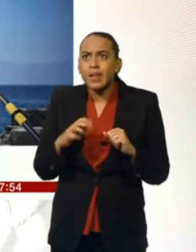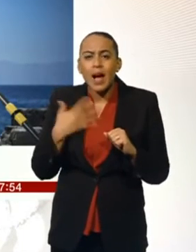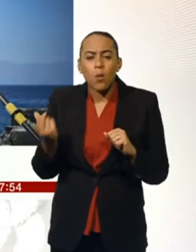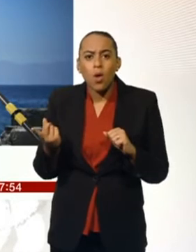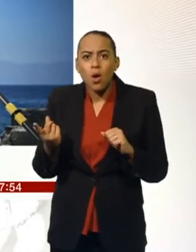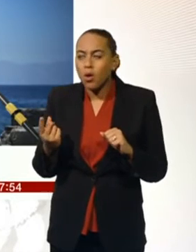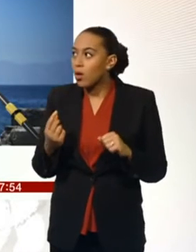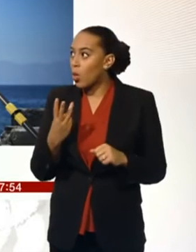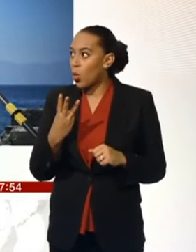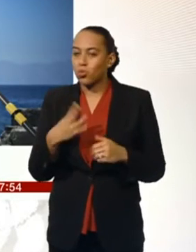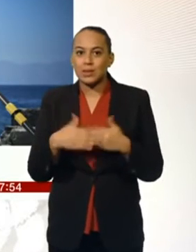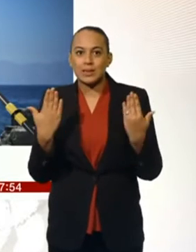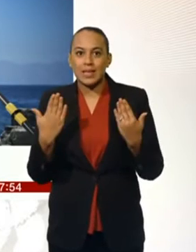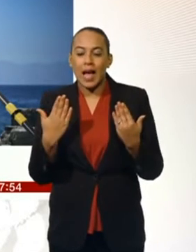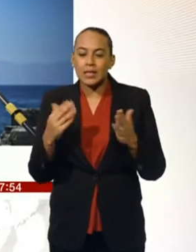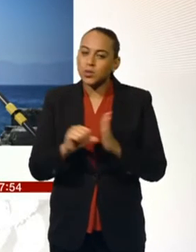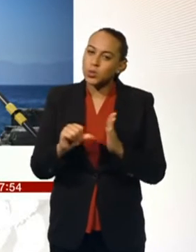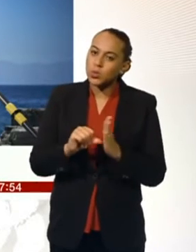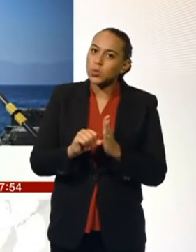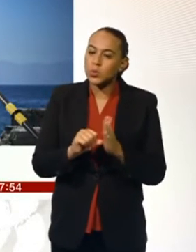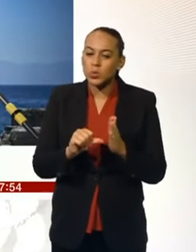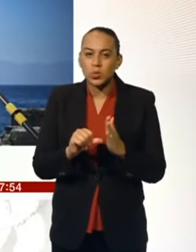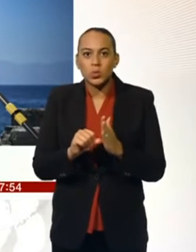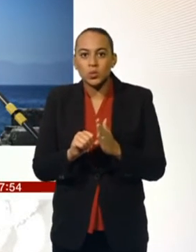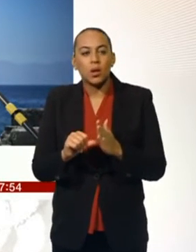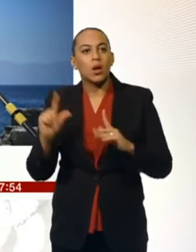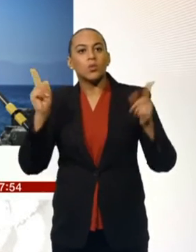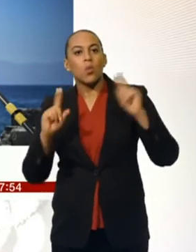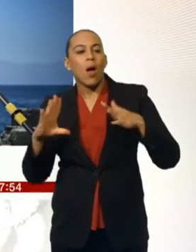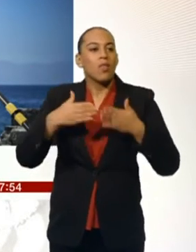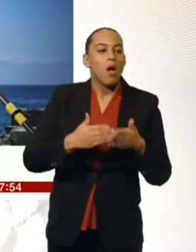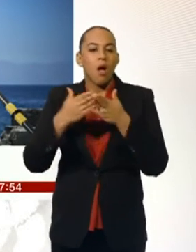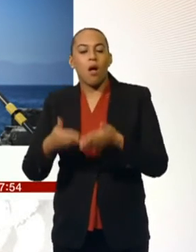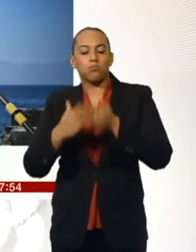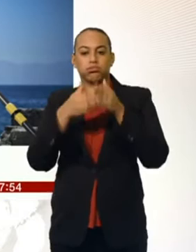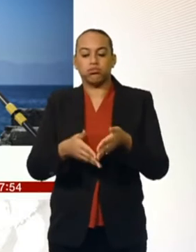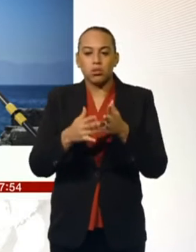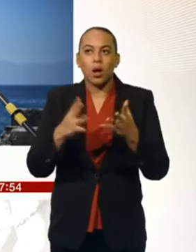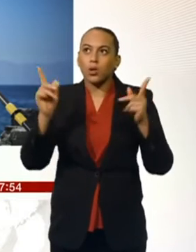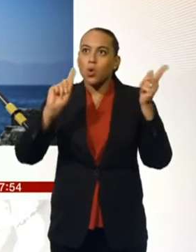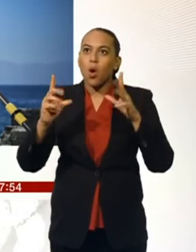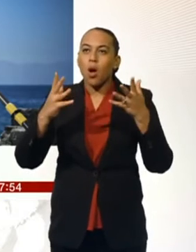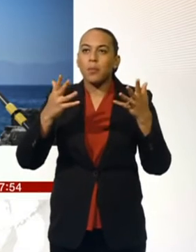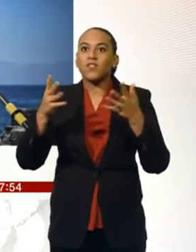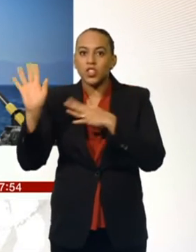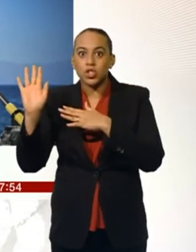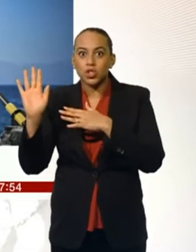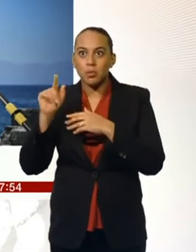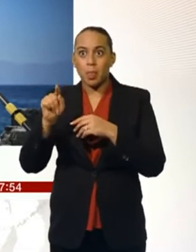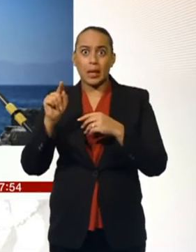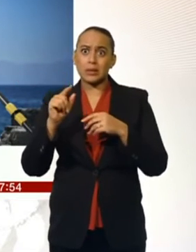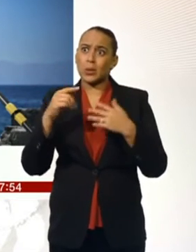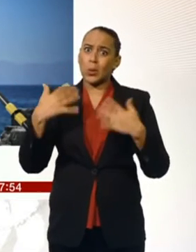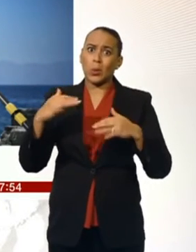For three days now. It's been quite rough, actually. So we're not in stormy weather anymore last past. But it was a big storm that came through. We had